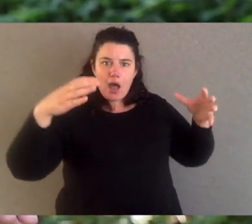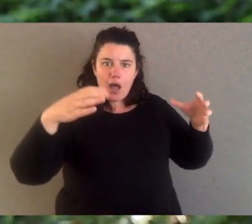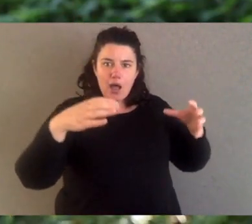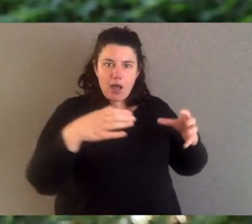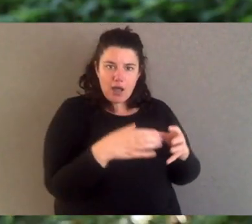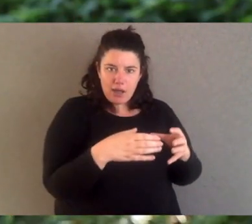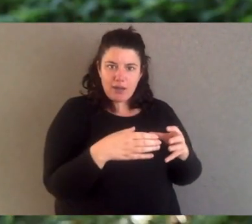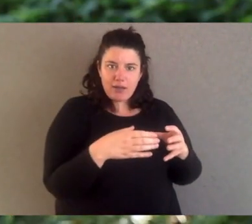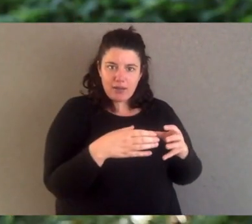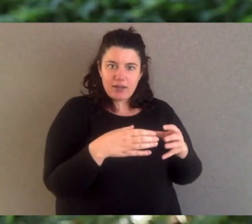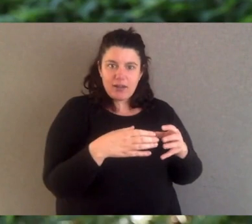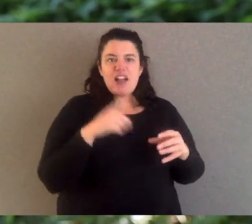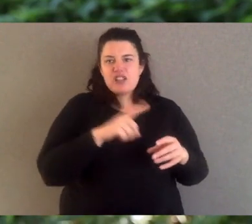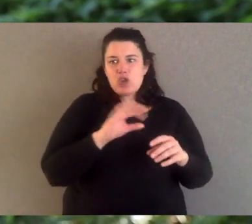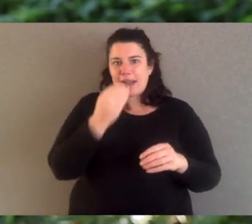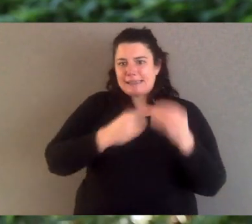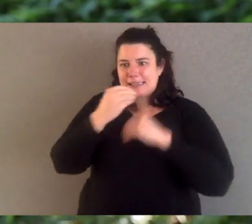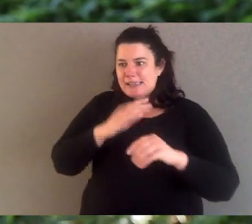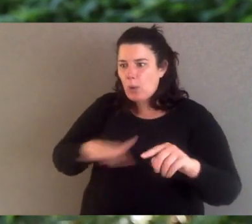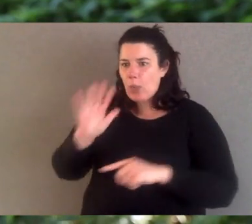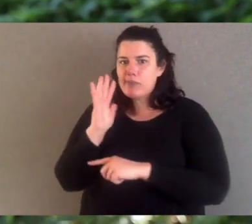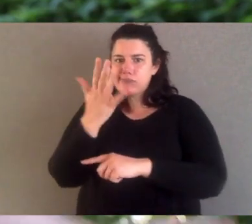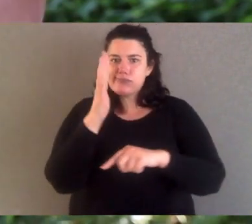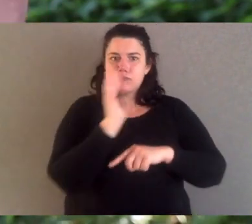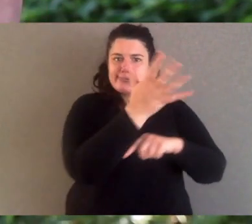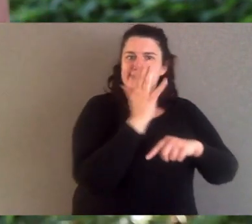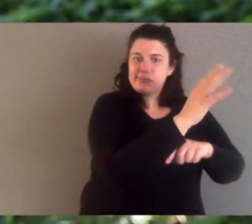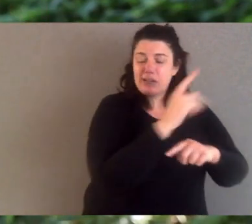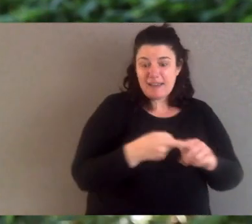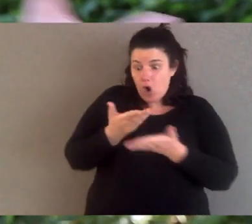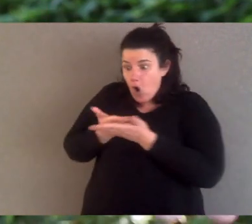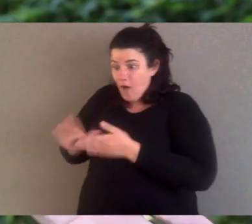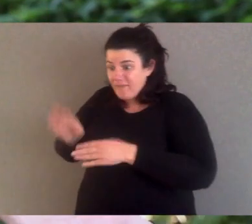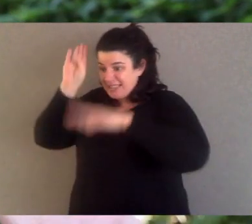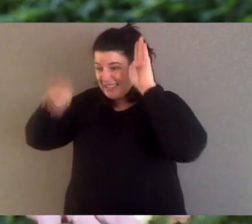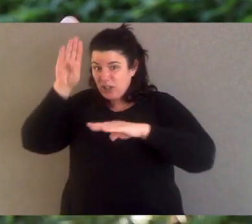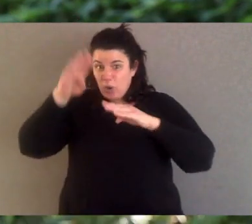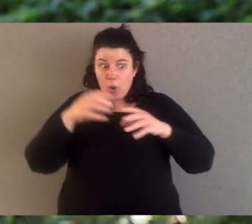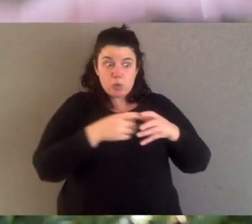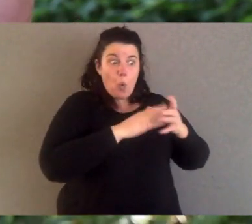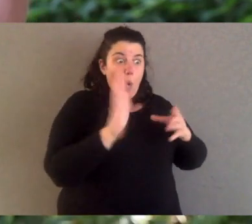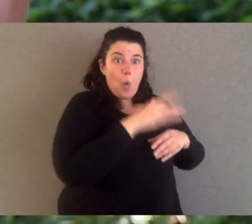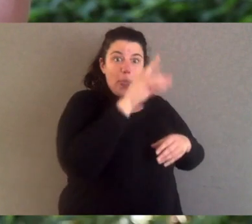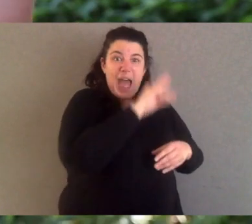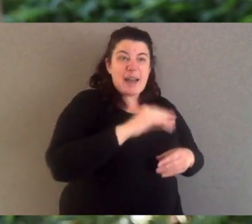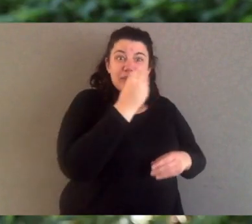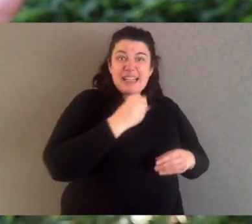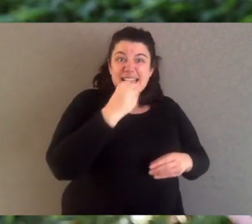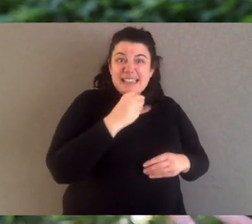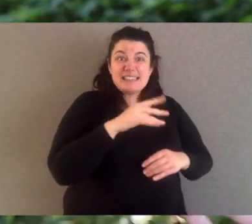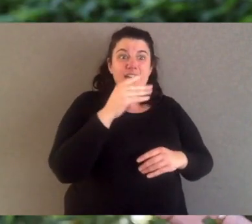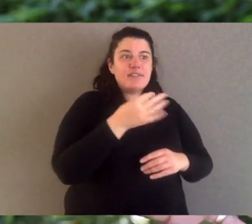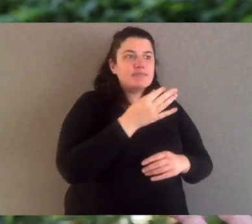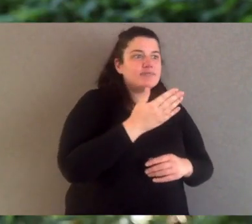If you remove the dingoes your herbivore numbers increase because there's nothing preying on them. When they increase they